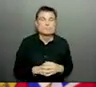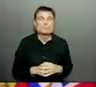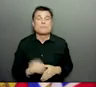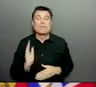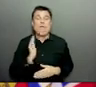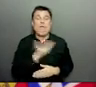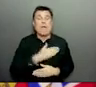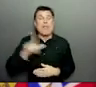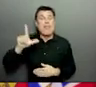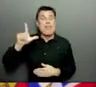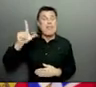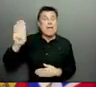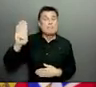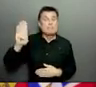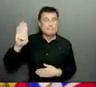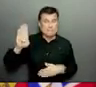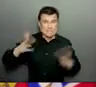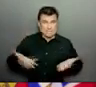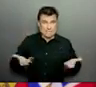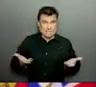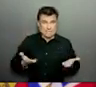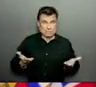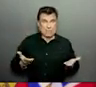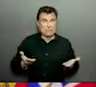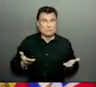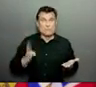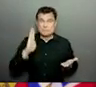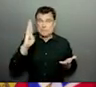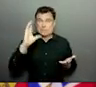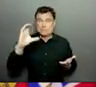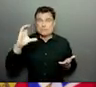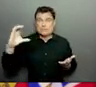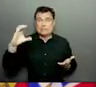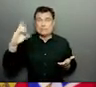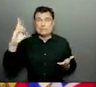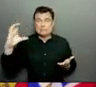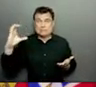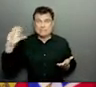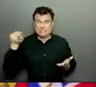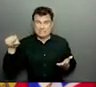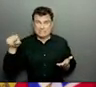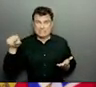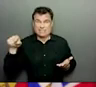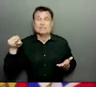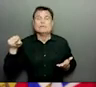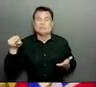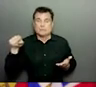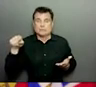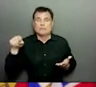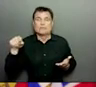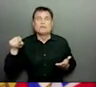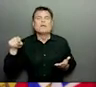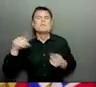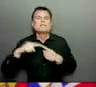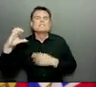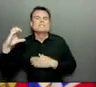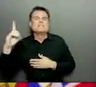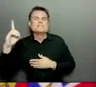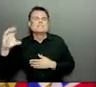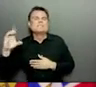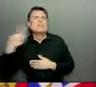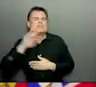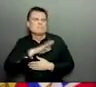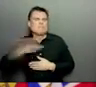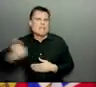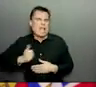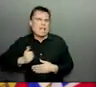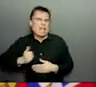genome sequencing. So from the very beginning, we have been looking at the genomic sequence of the viruses that we are seeing here in British Columbia. And